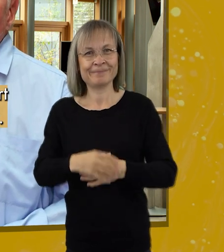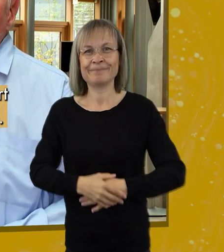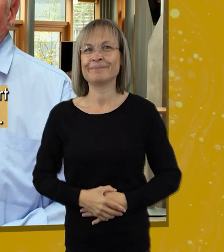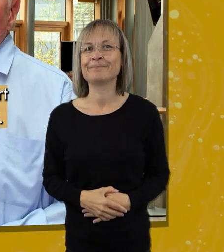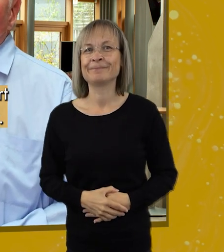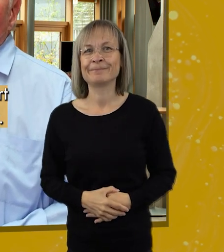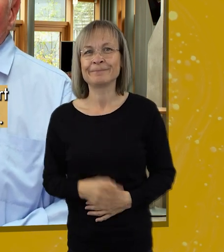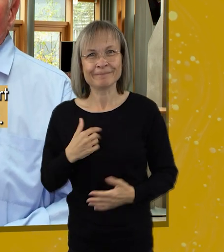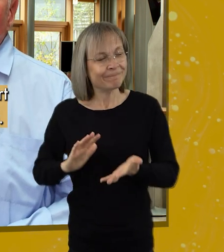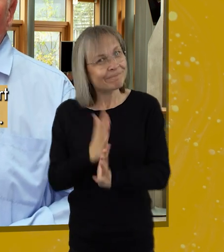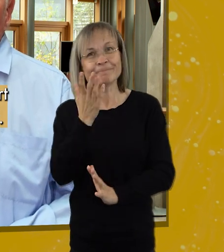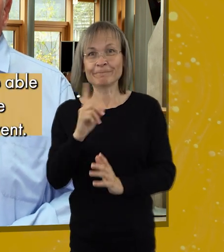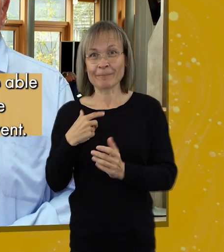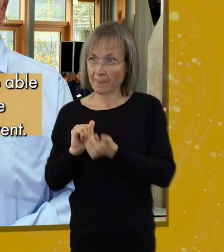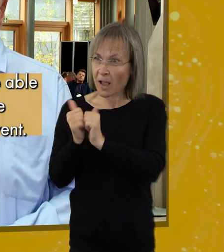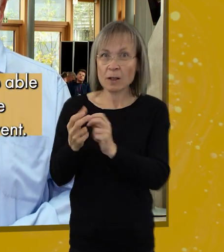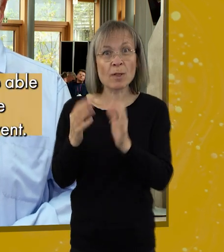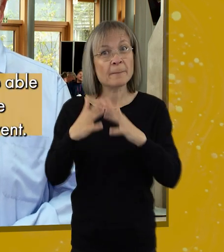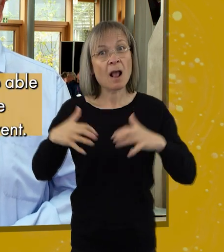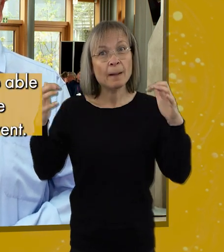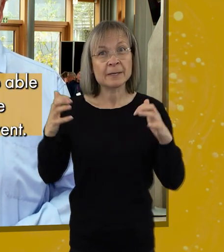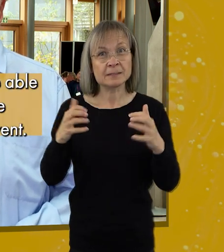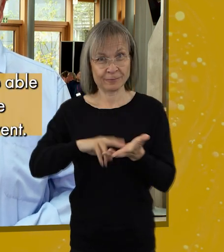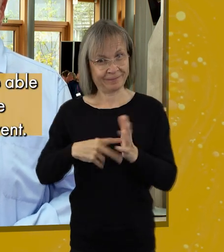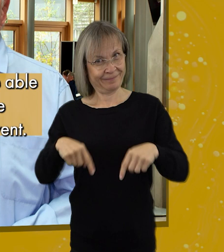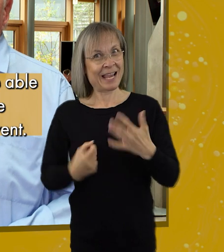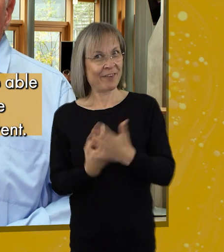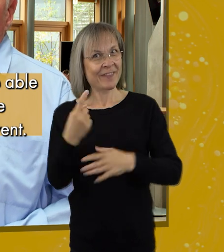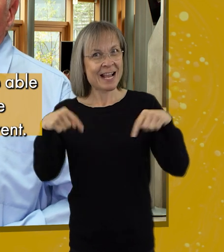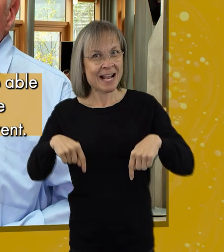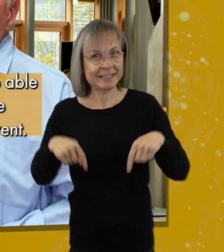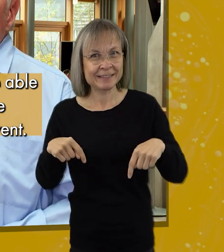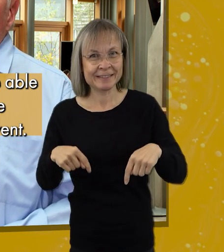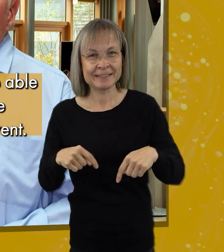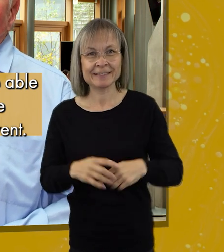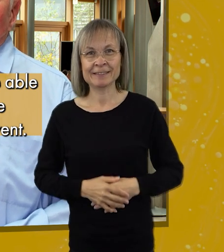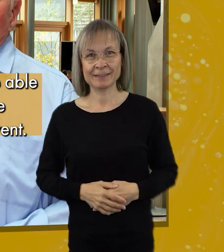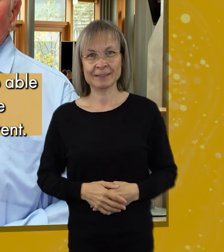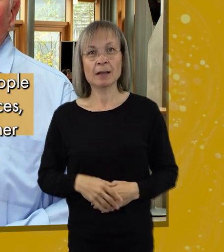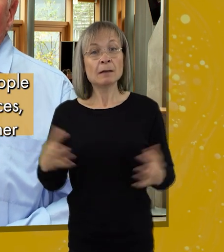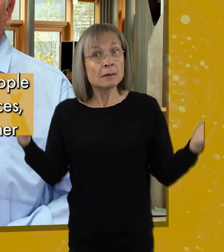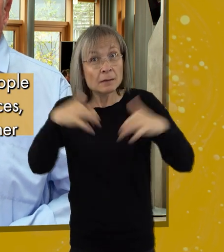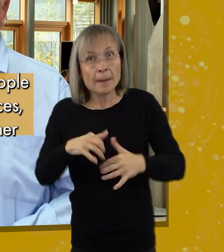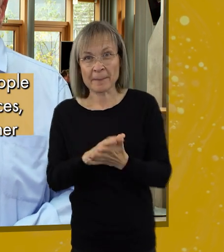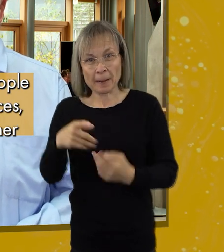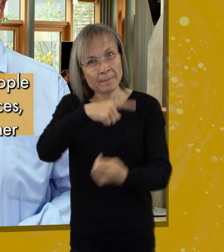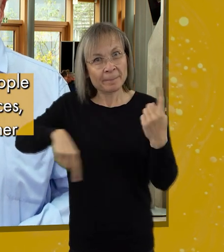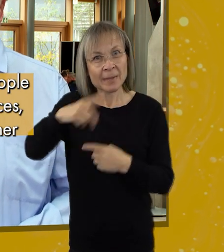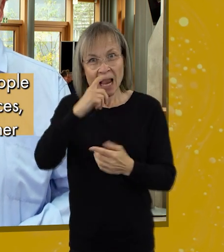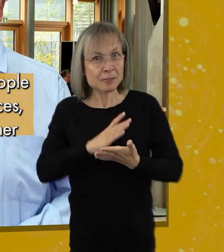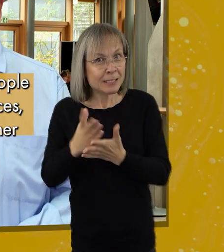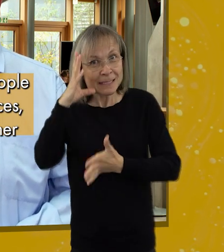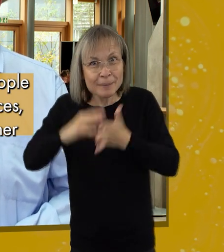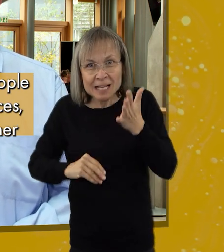support disabled people. We are pleased to be able to partner with the Parliament on this event. By coming along